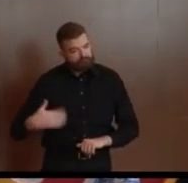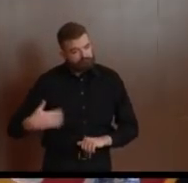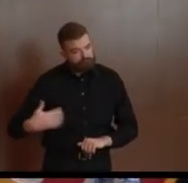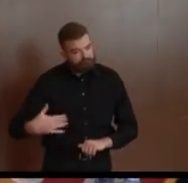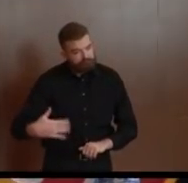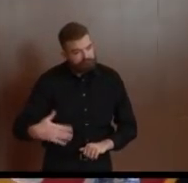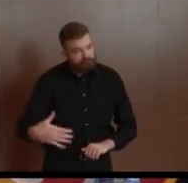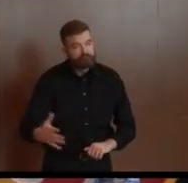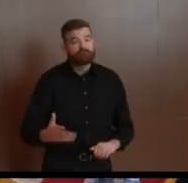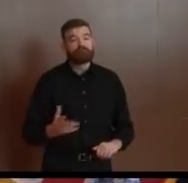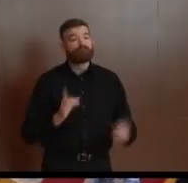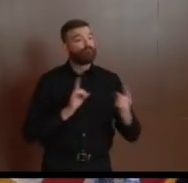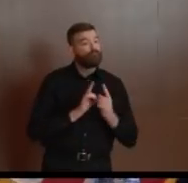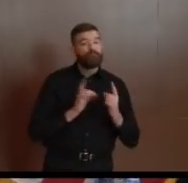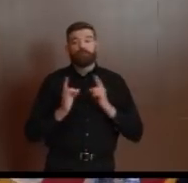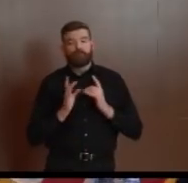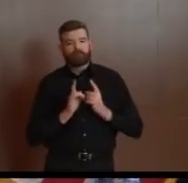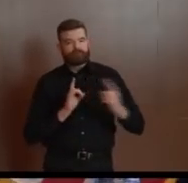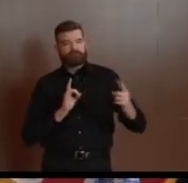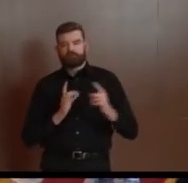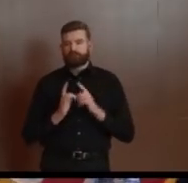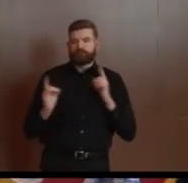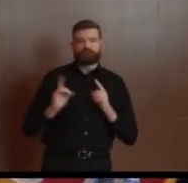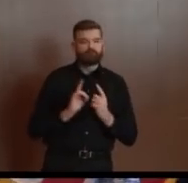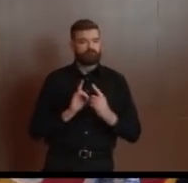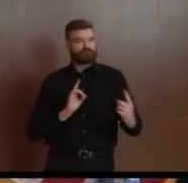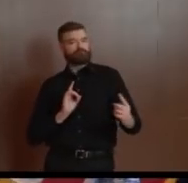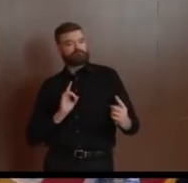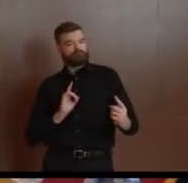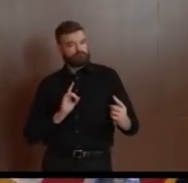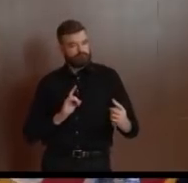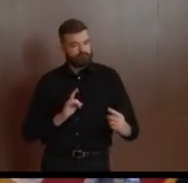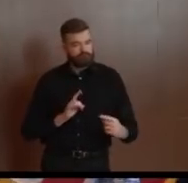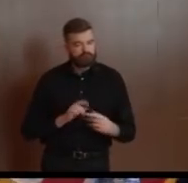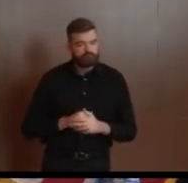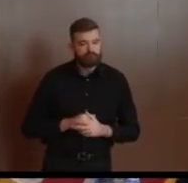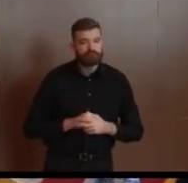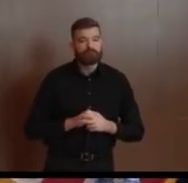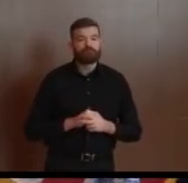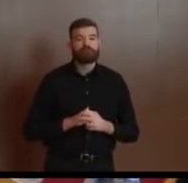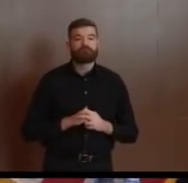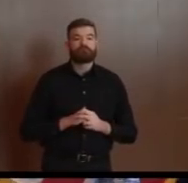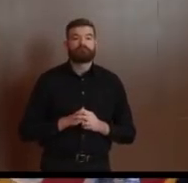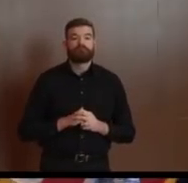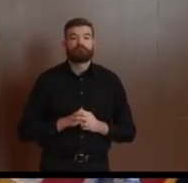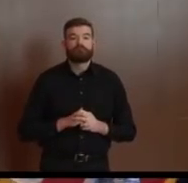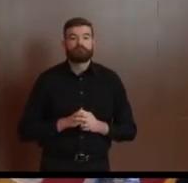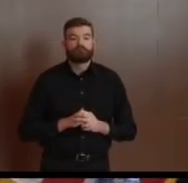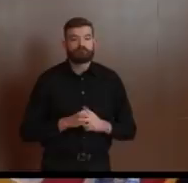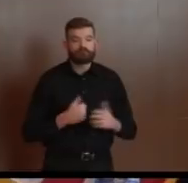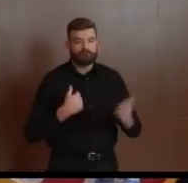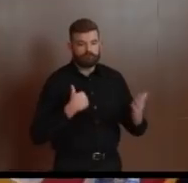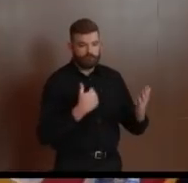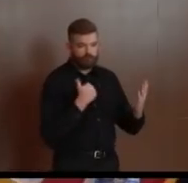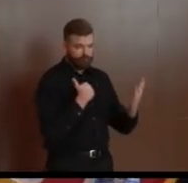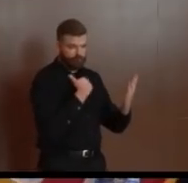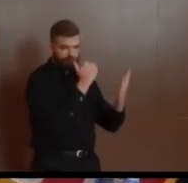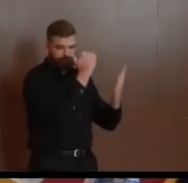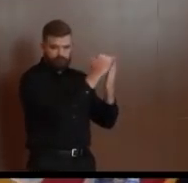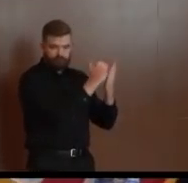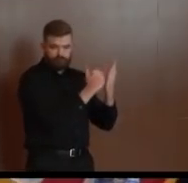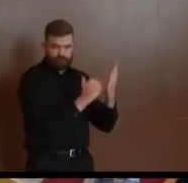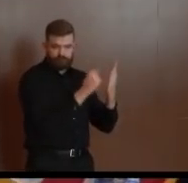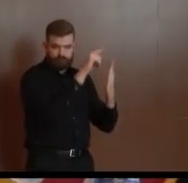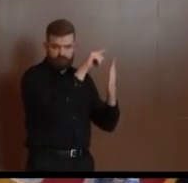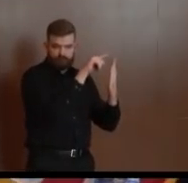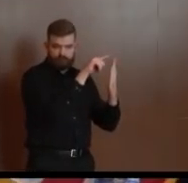As a general matter, we have said there's a list of essential and non-essential. That's what the world's broken down into.